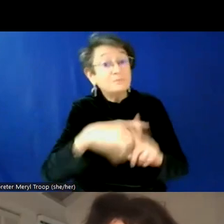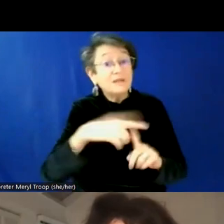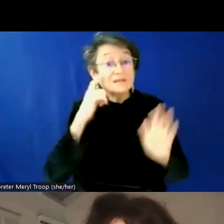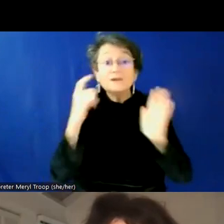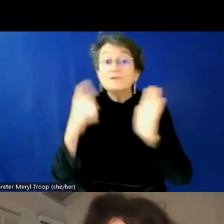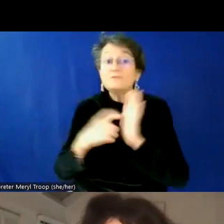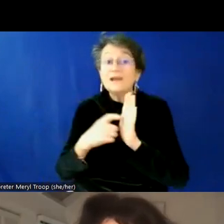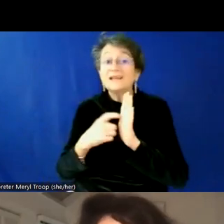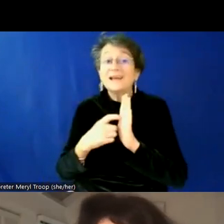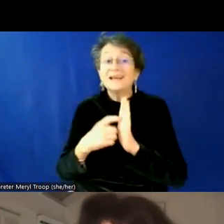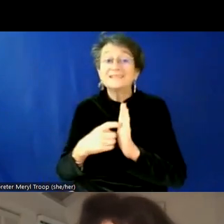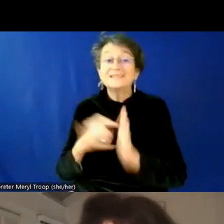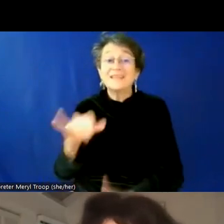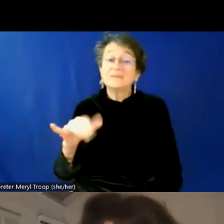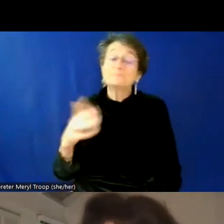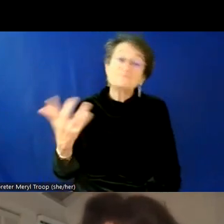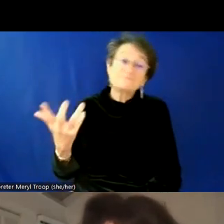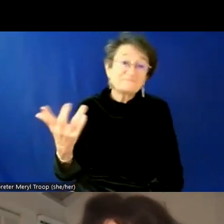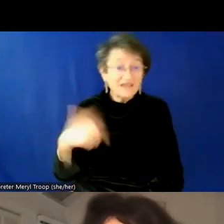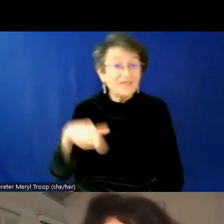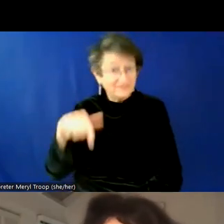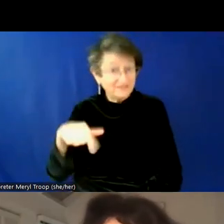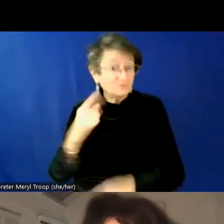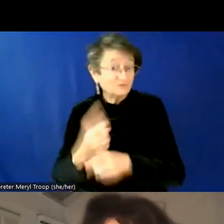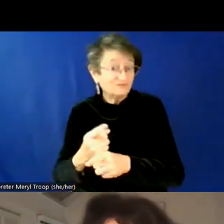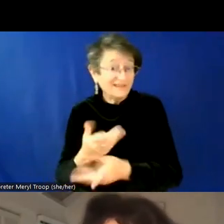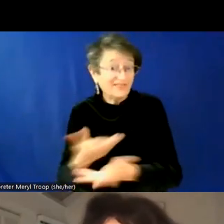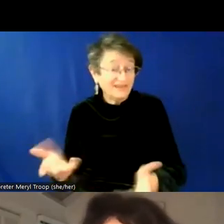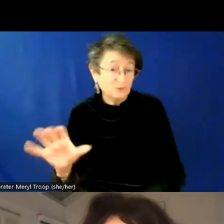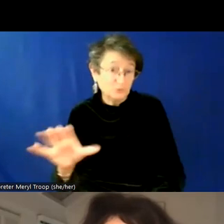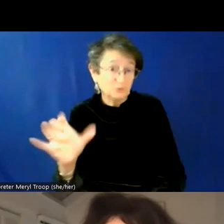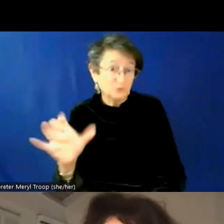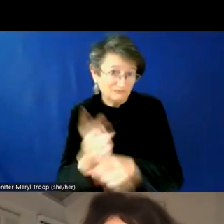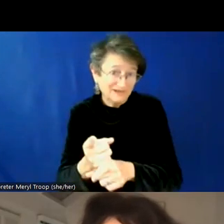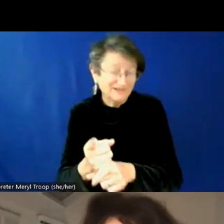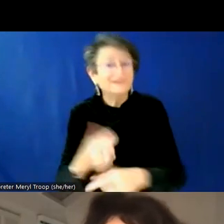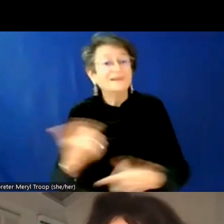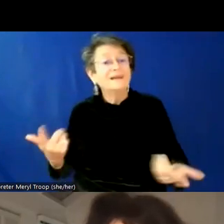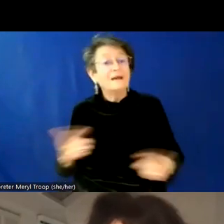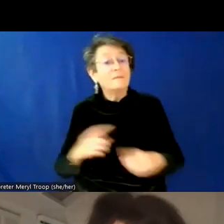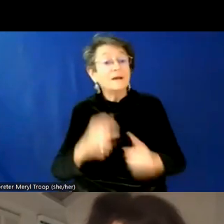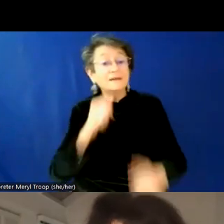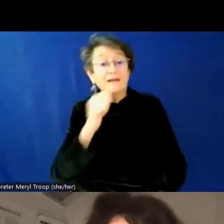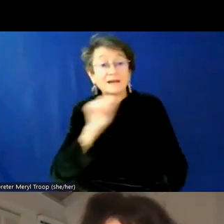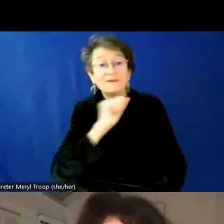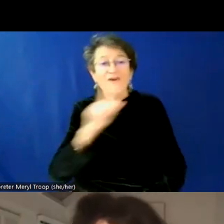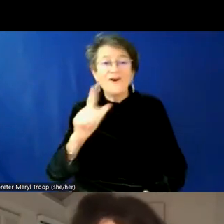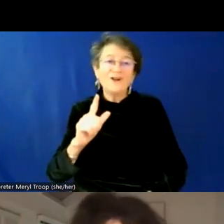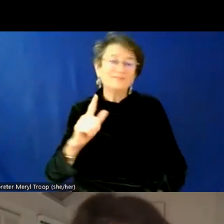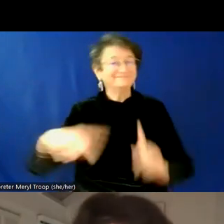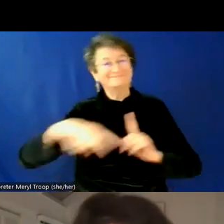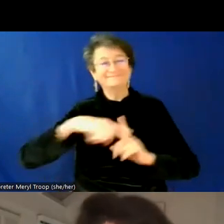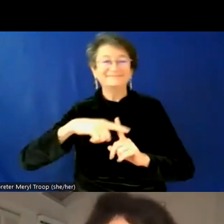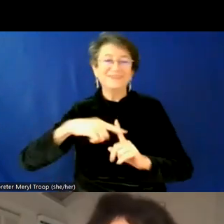it, it certainly, this was the right thing to do. Um, but it's, it might not be entirely altruistic, you know, right.